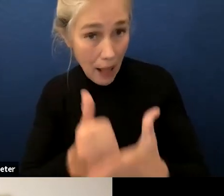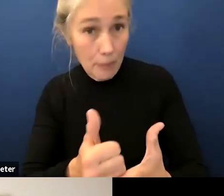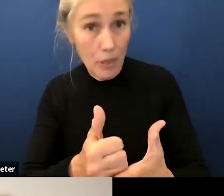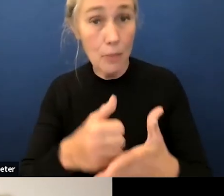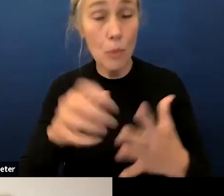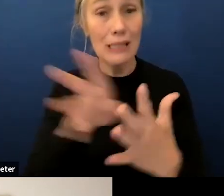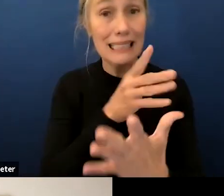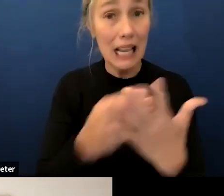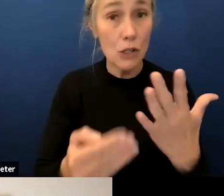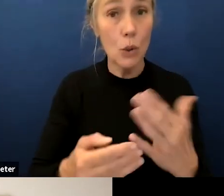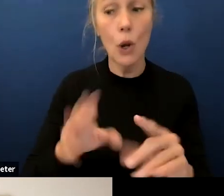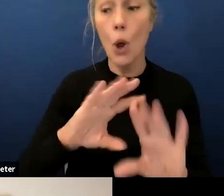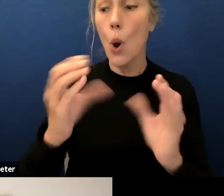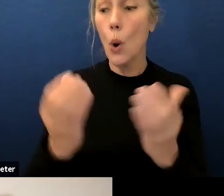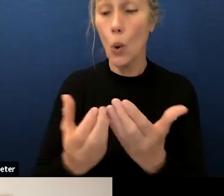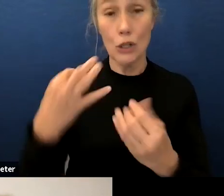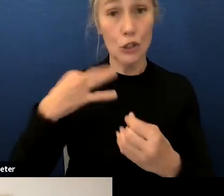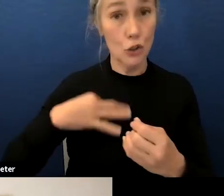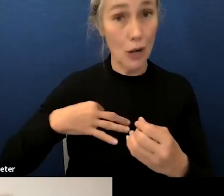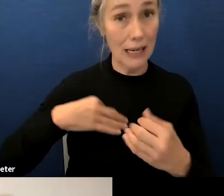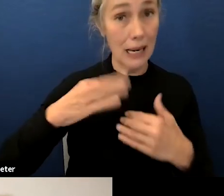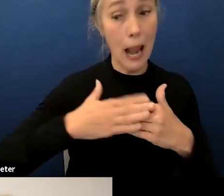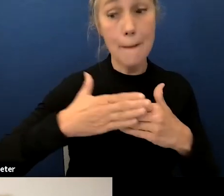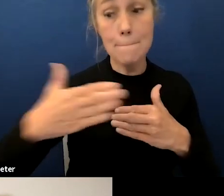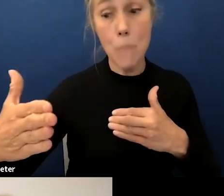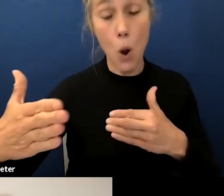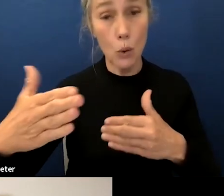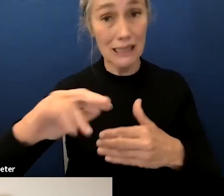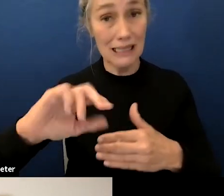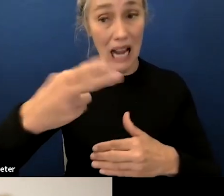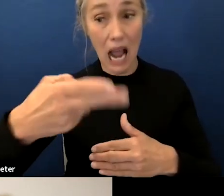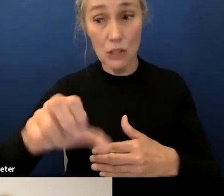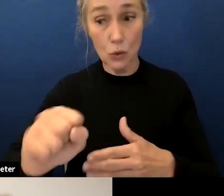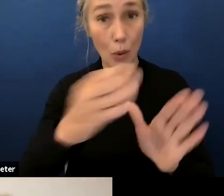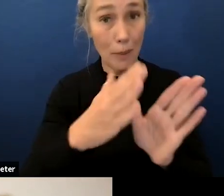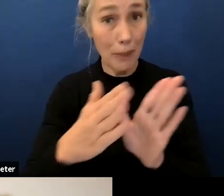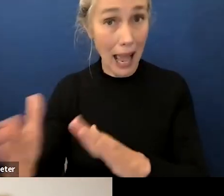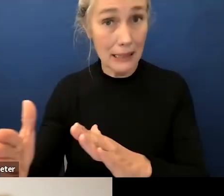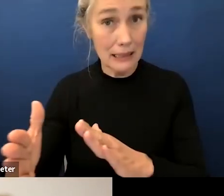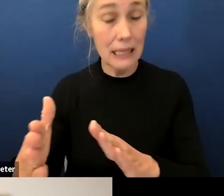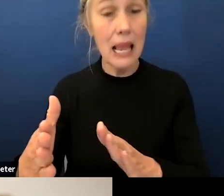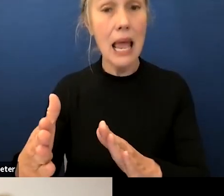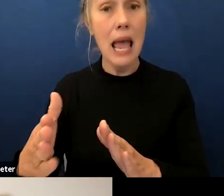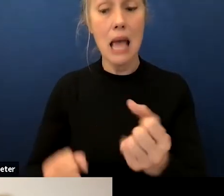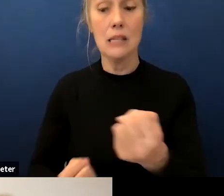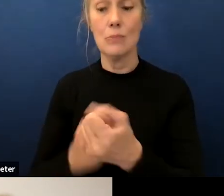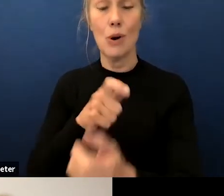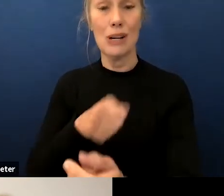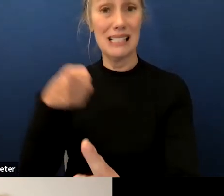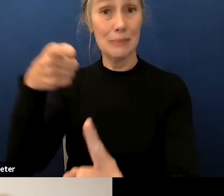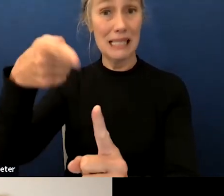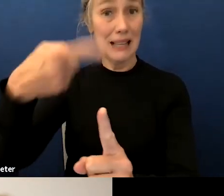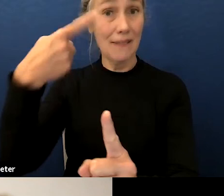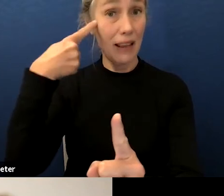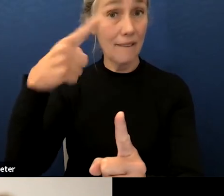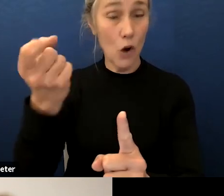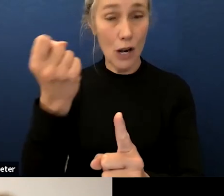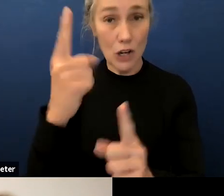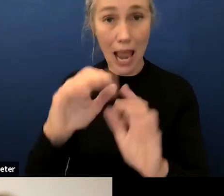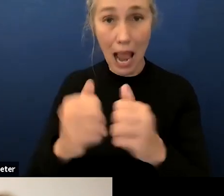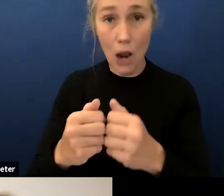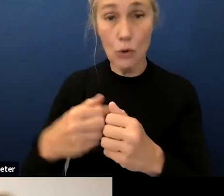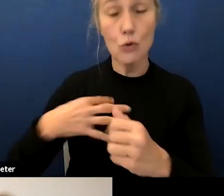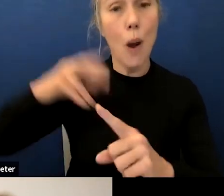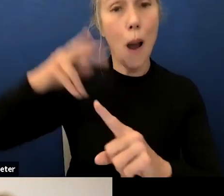about post-secondary plans and specific support for understanding navigating applying